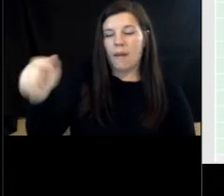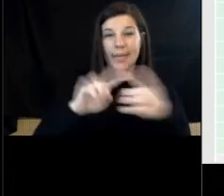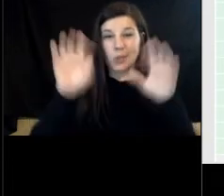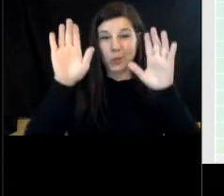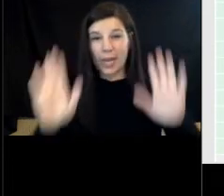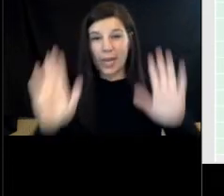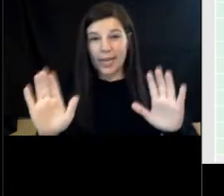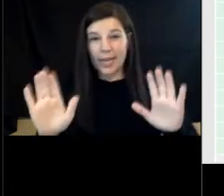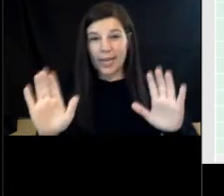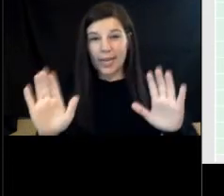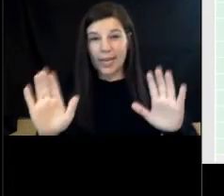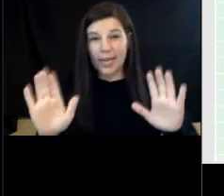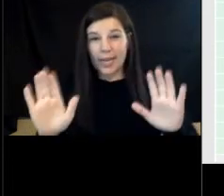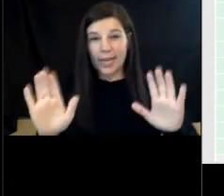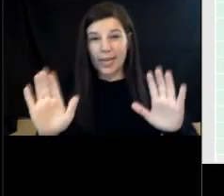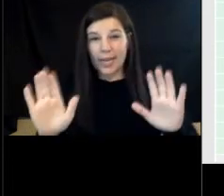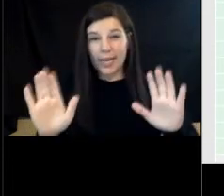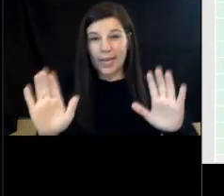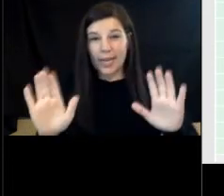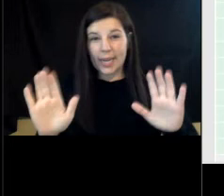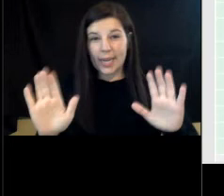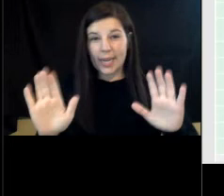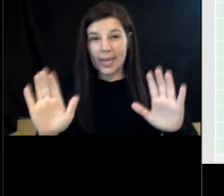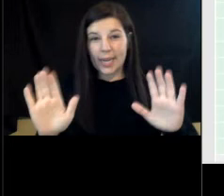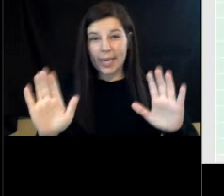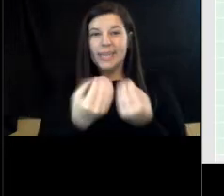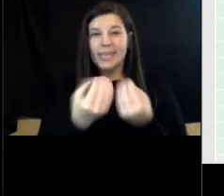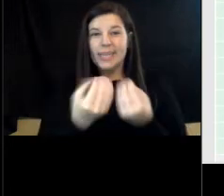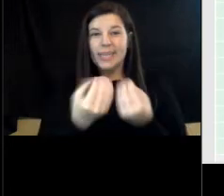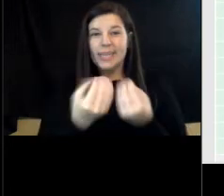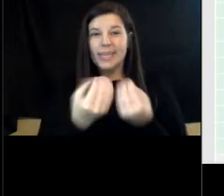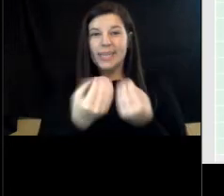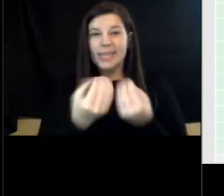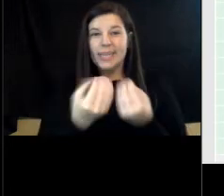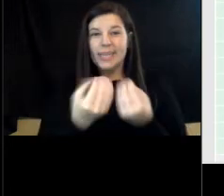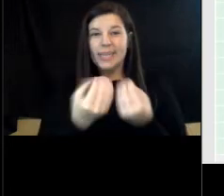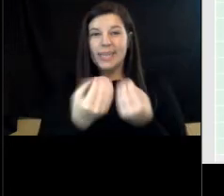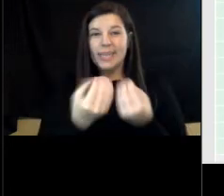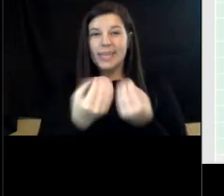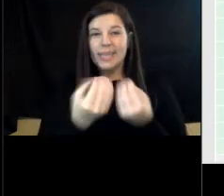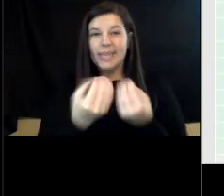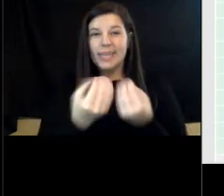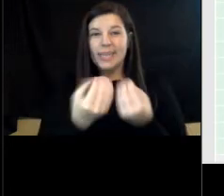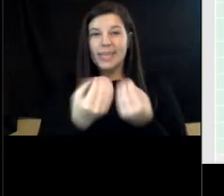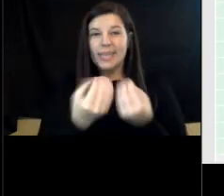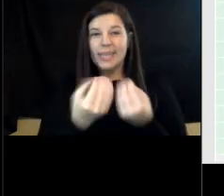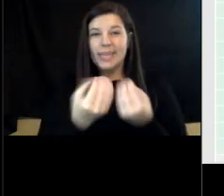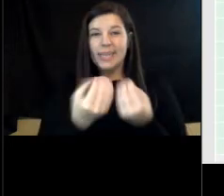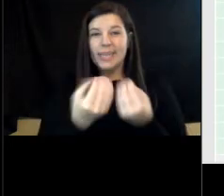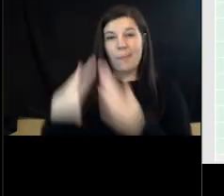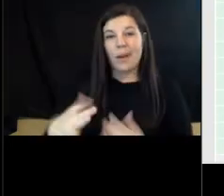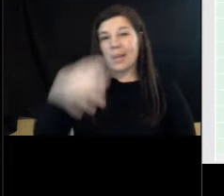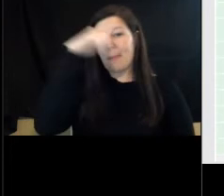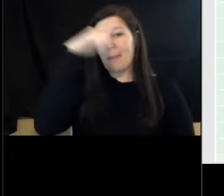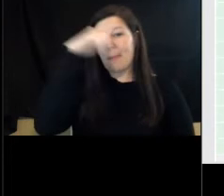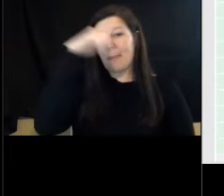our organization. I talk about it a lot. It is to inspire and empower African-American black male students to be leaders and change